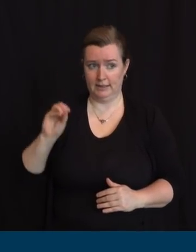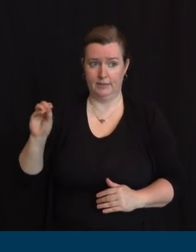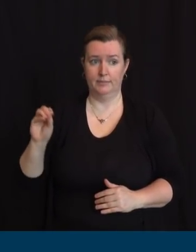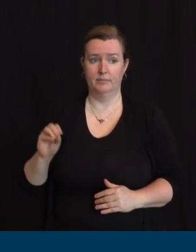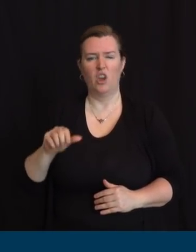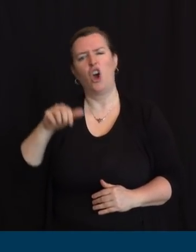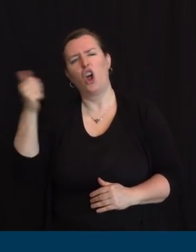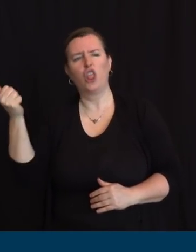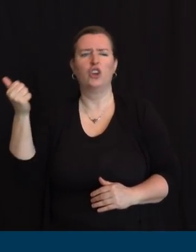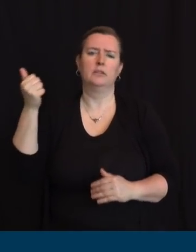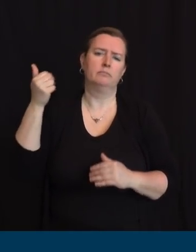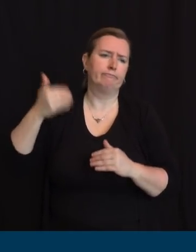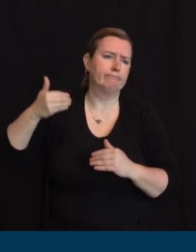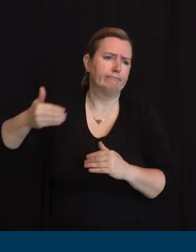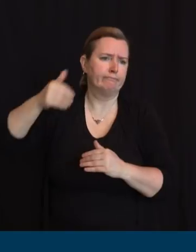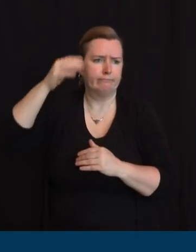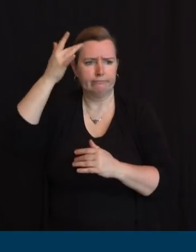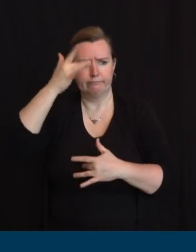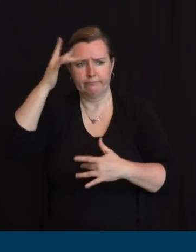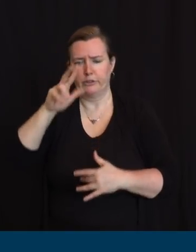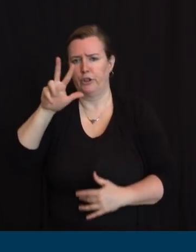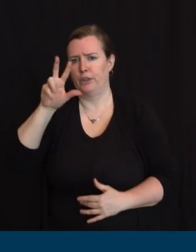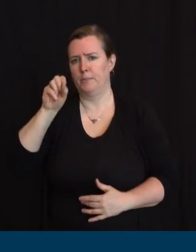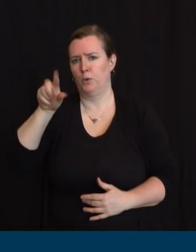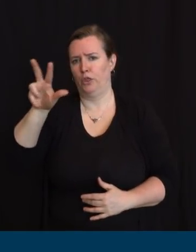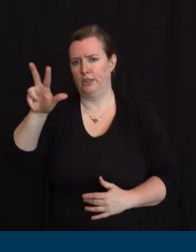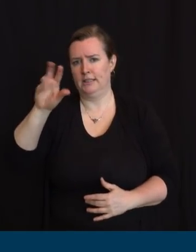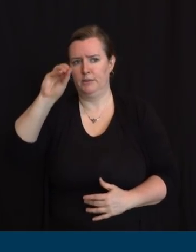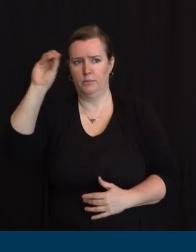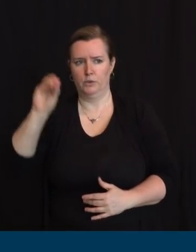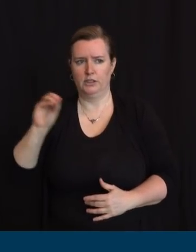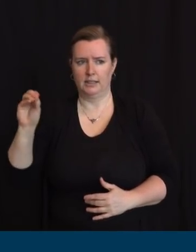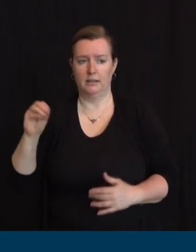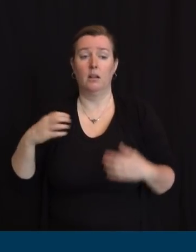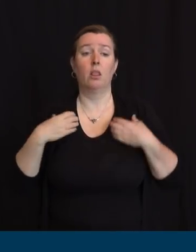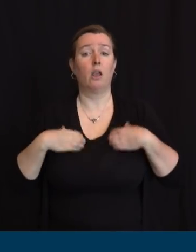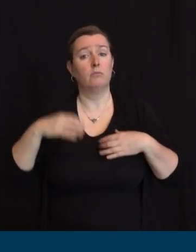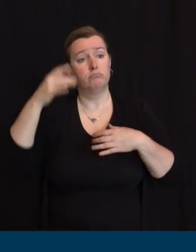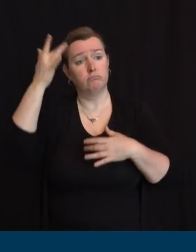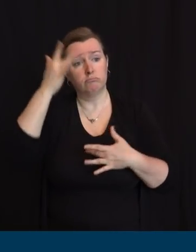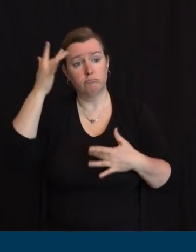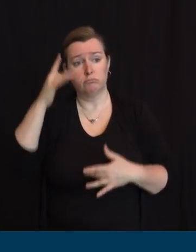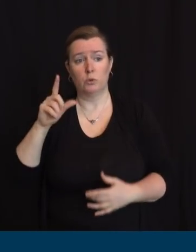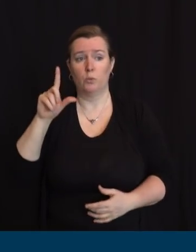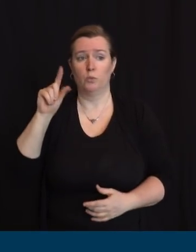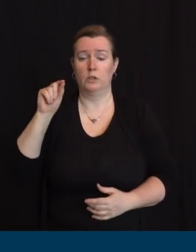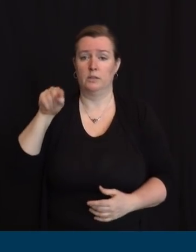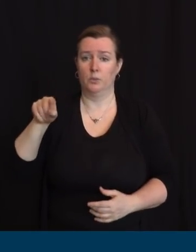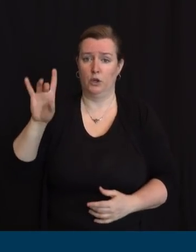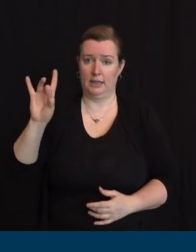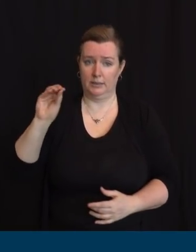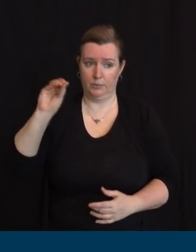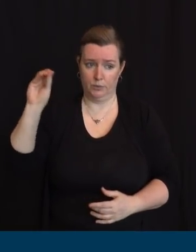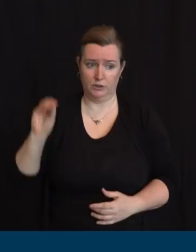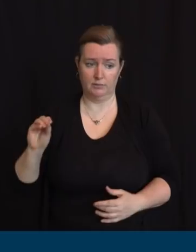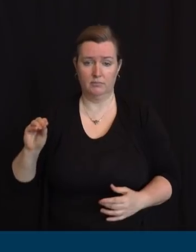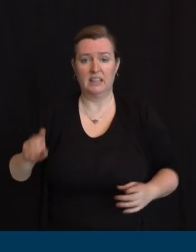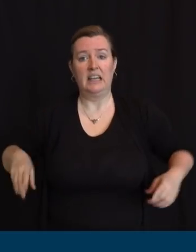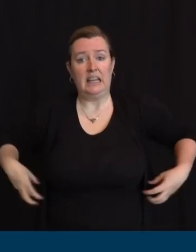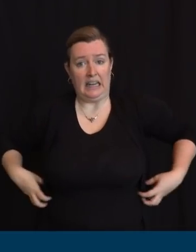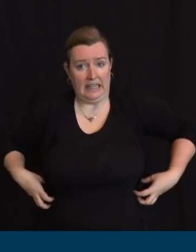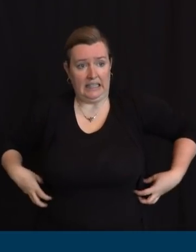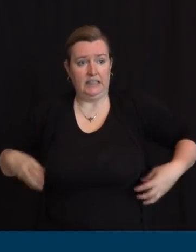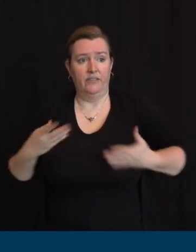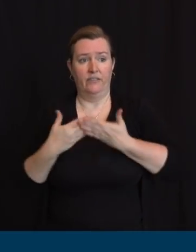Chronic lung disease, 20.8%. Chronic renal, 15.5%. Neurological or